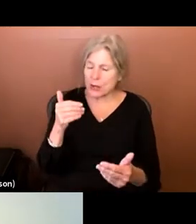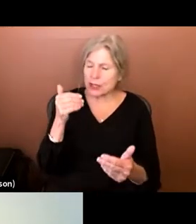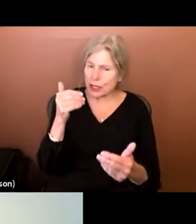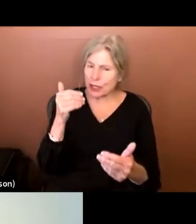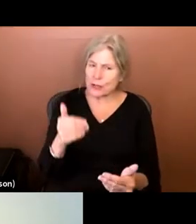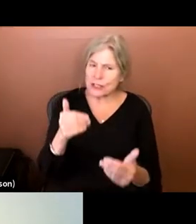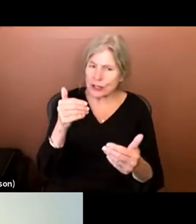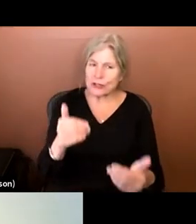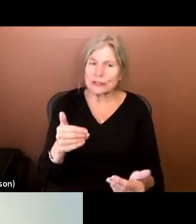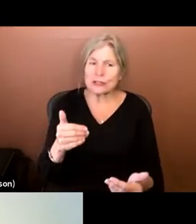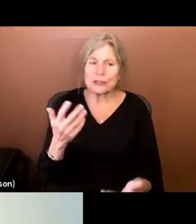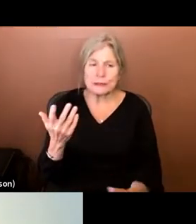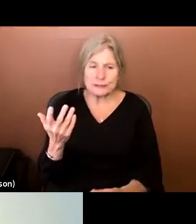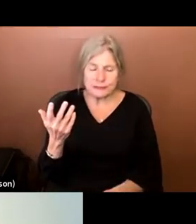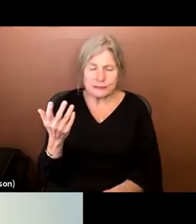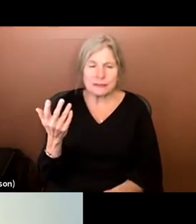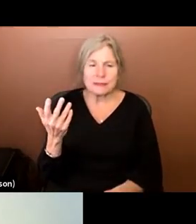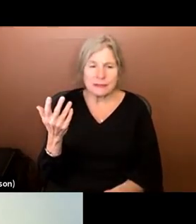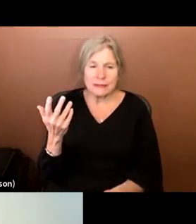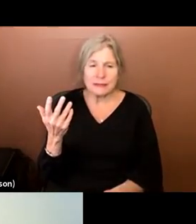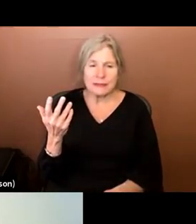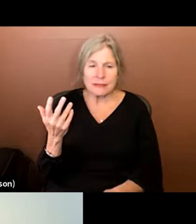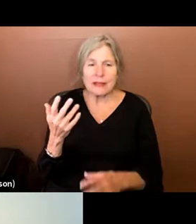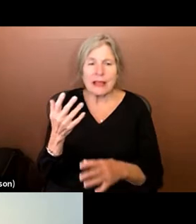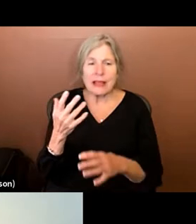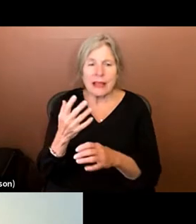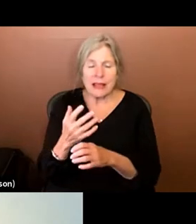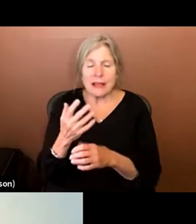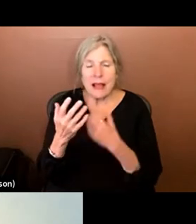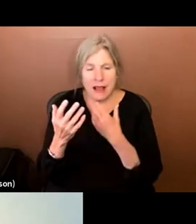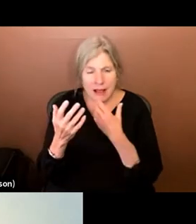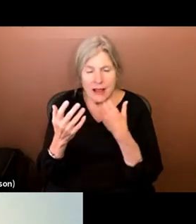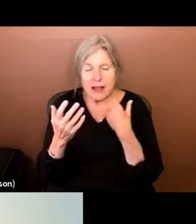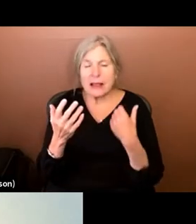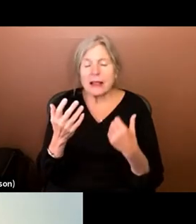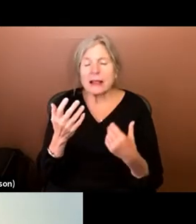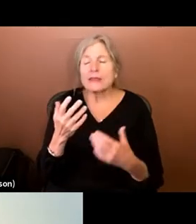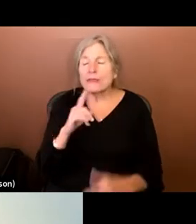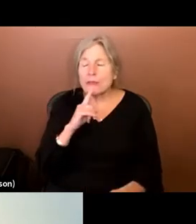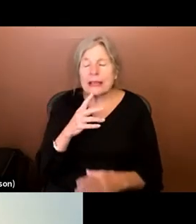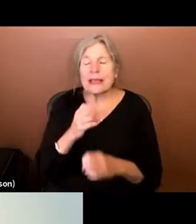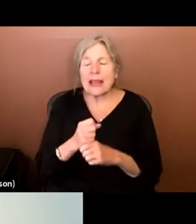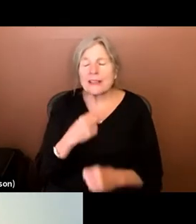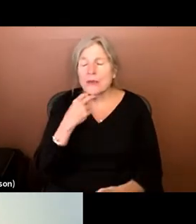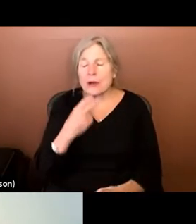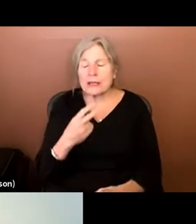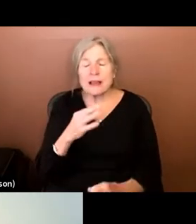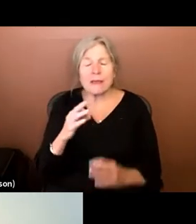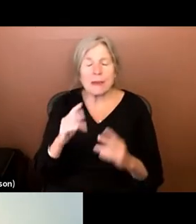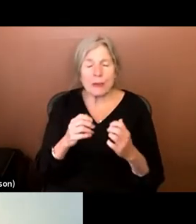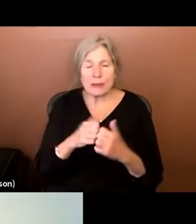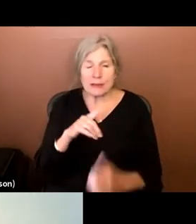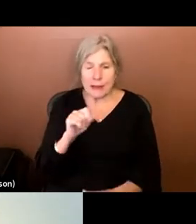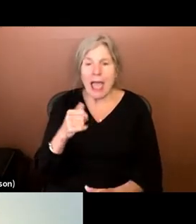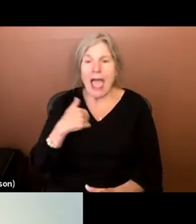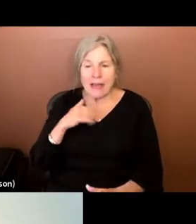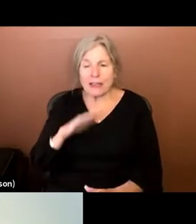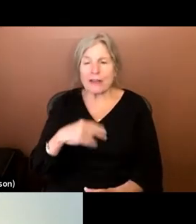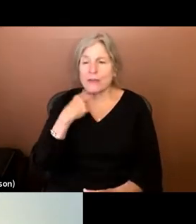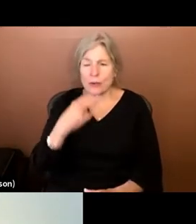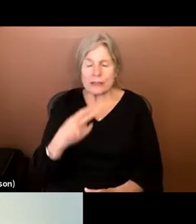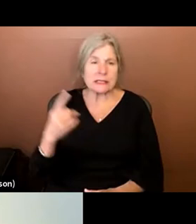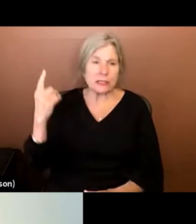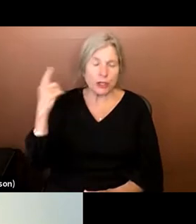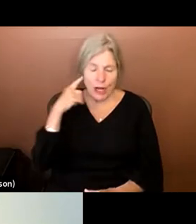to getting the voices of persons with disabilities able to actually have their voices out there.